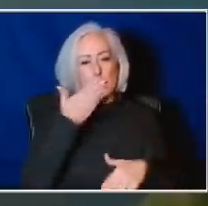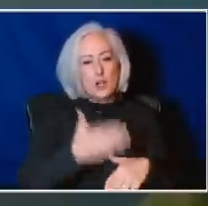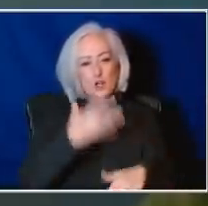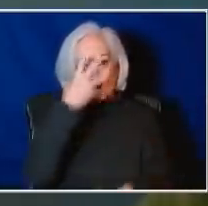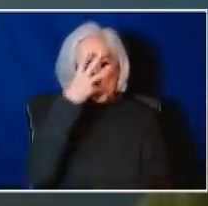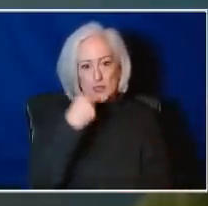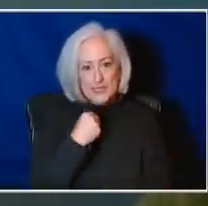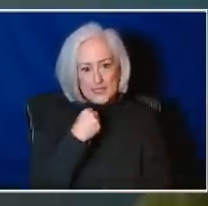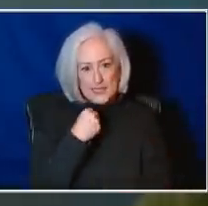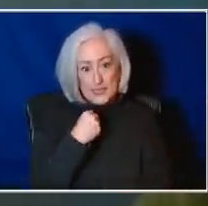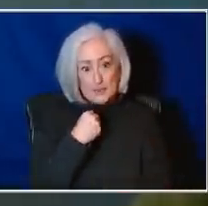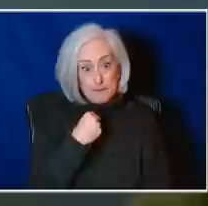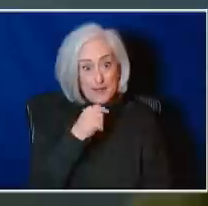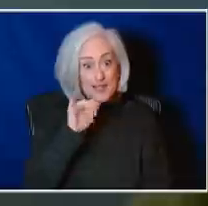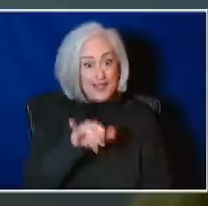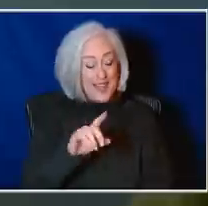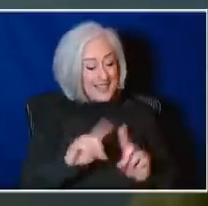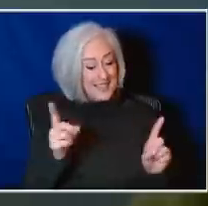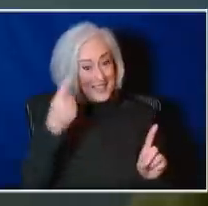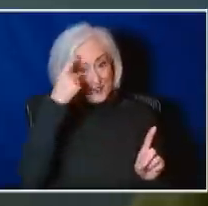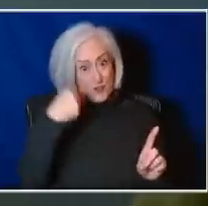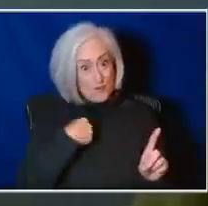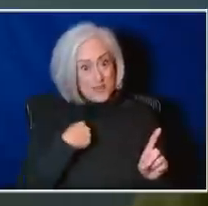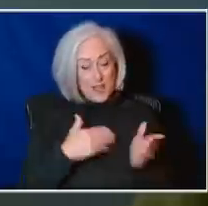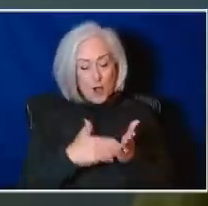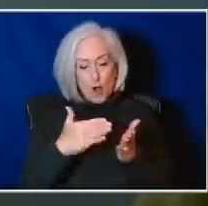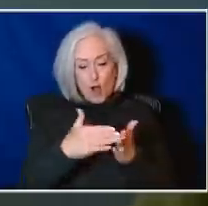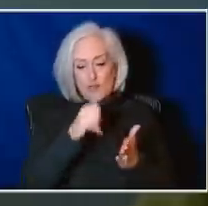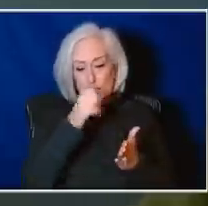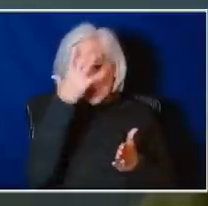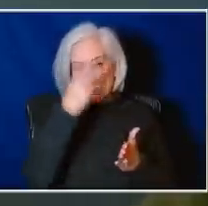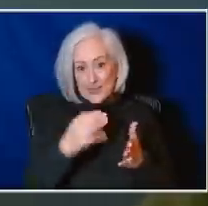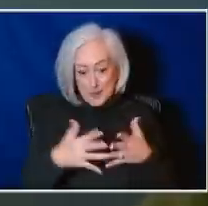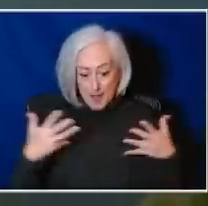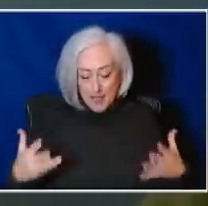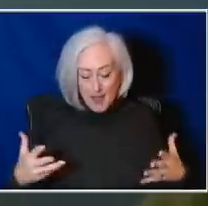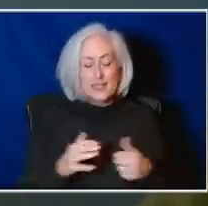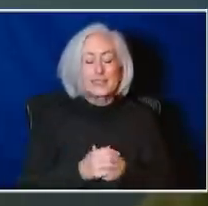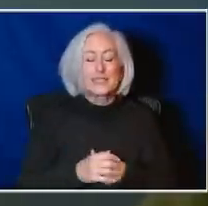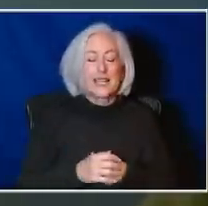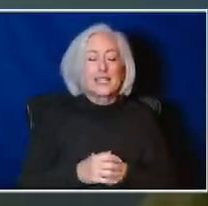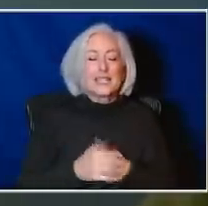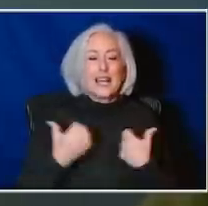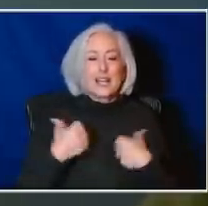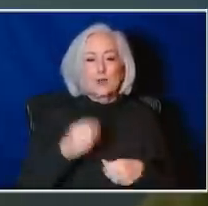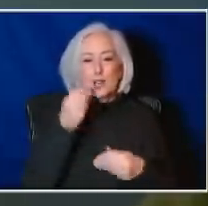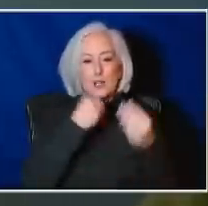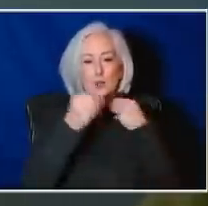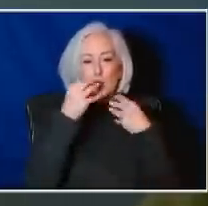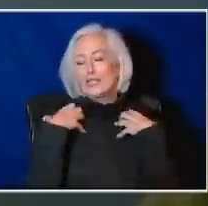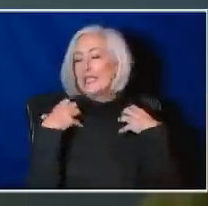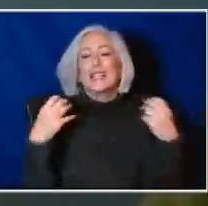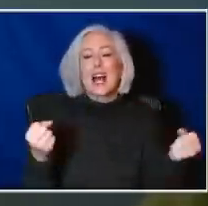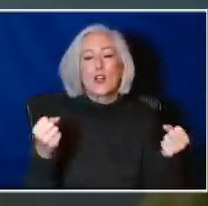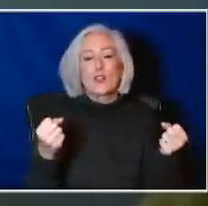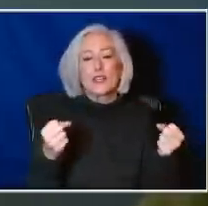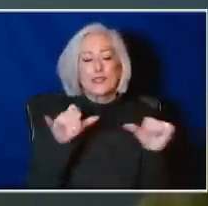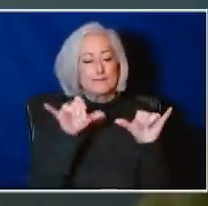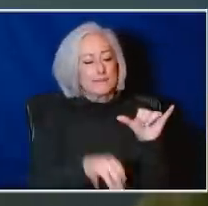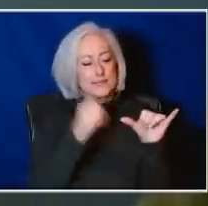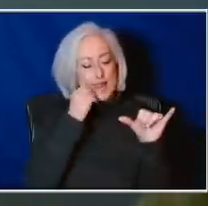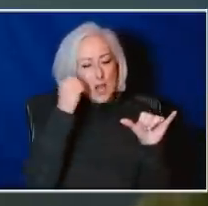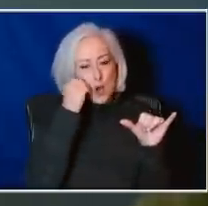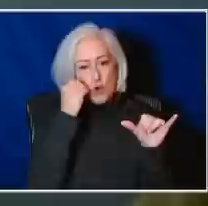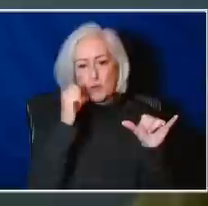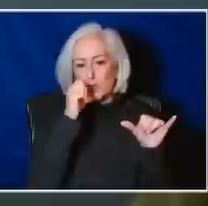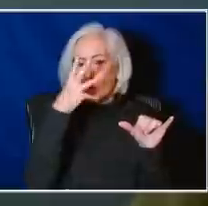actually, that's different for me because I often don't sleep as much. And, you know, trying to eat pretty healthy and just kind of staying home and not going